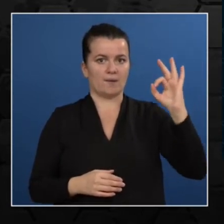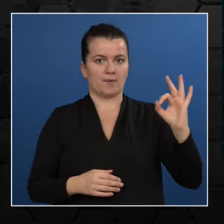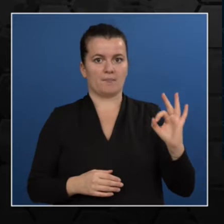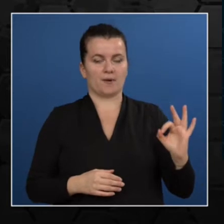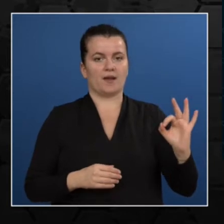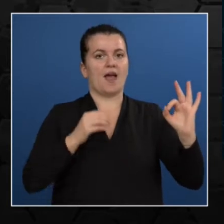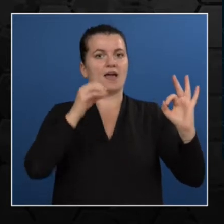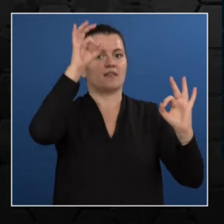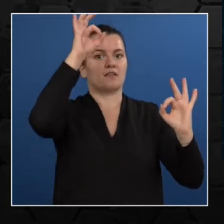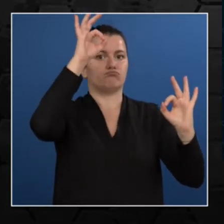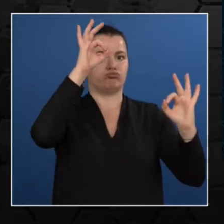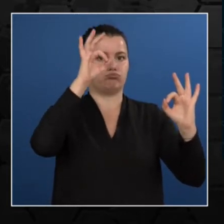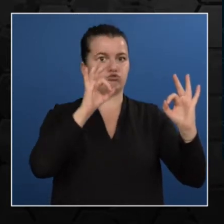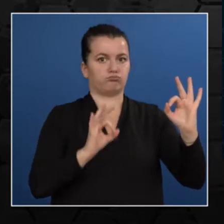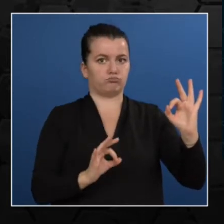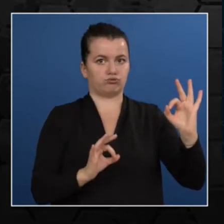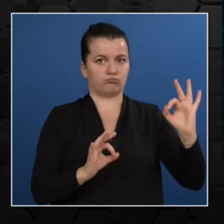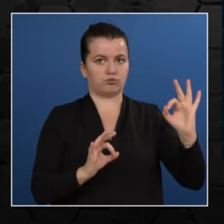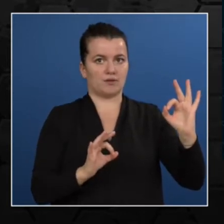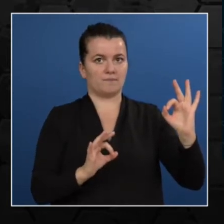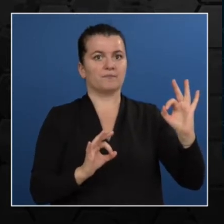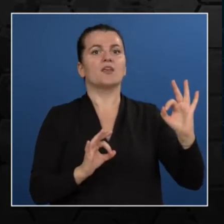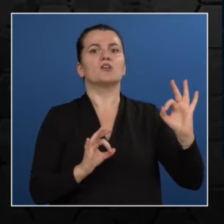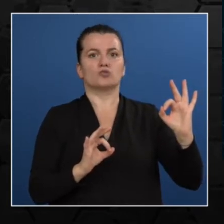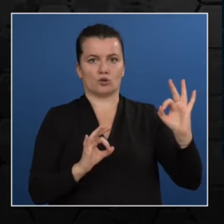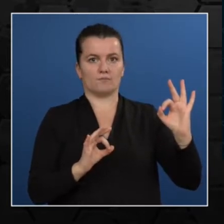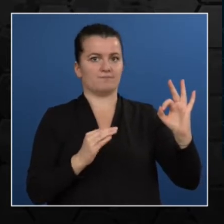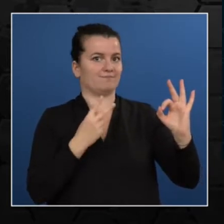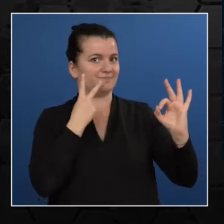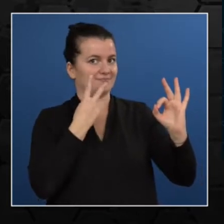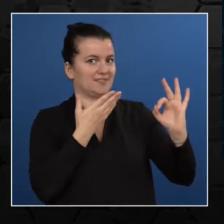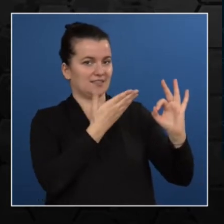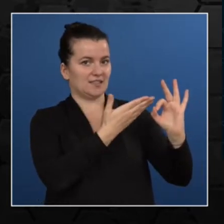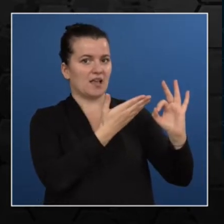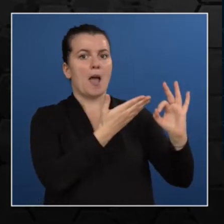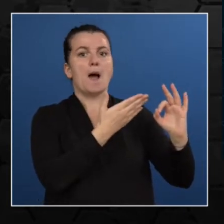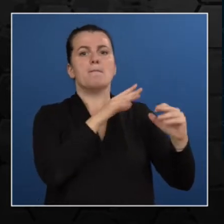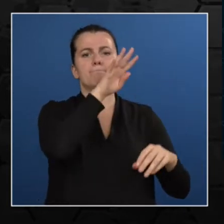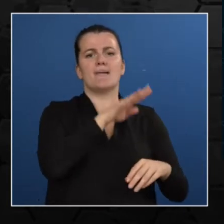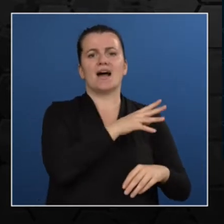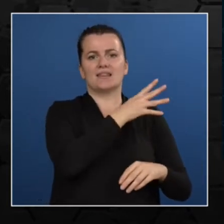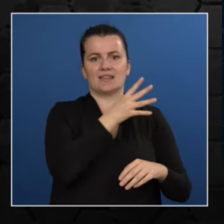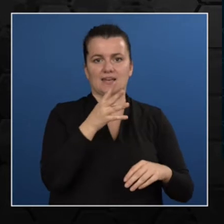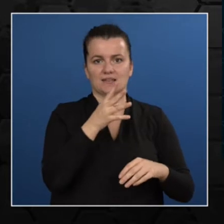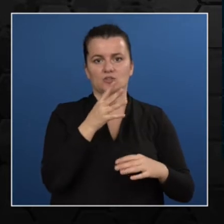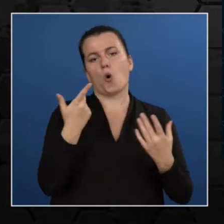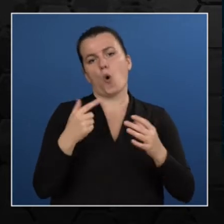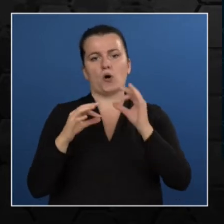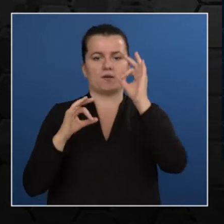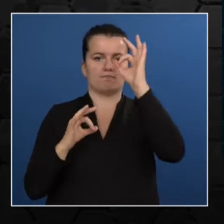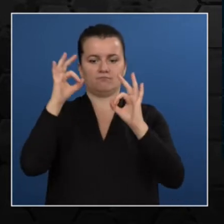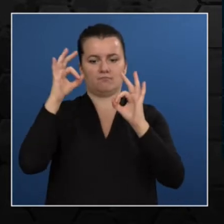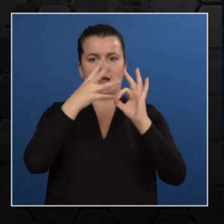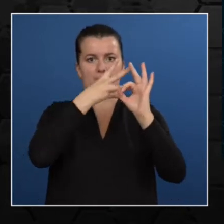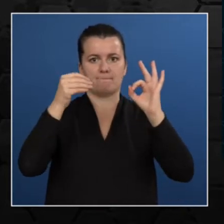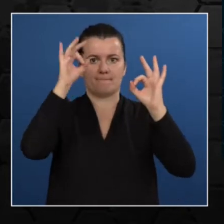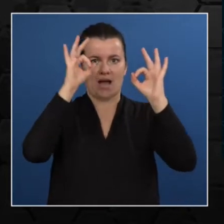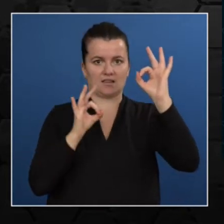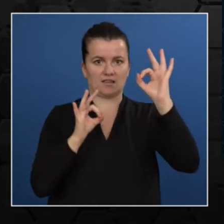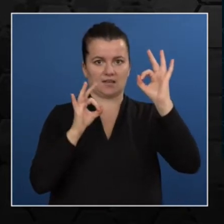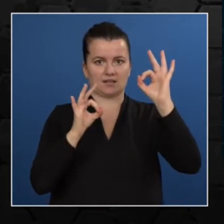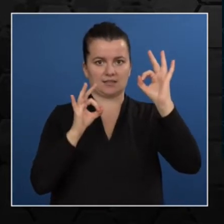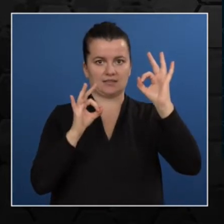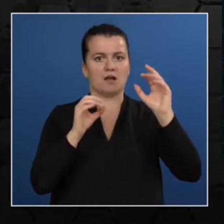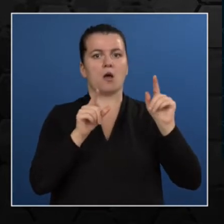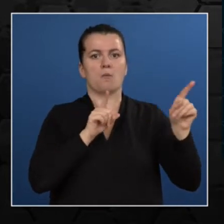three matrix and we're going to represent our weights using three is to four matrix. Now we're going to multiply respective inputs with